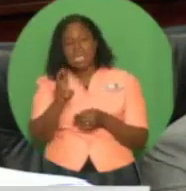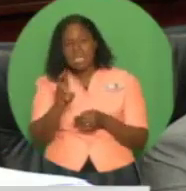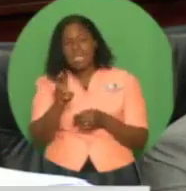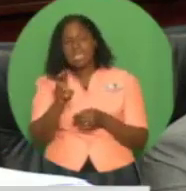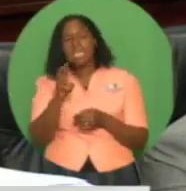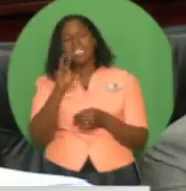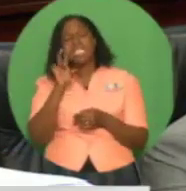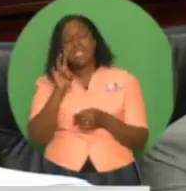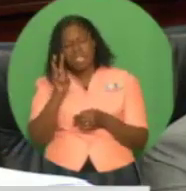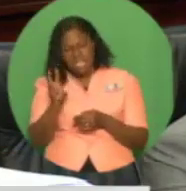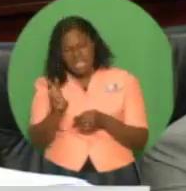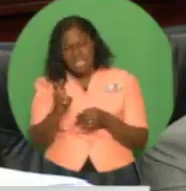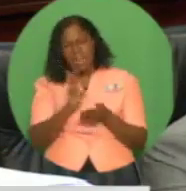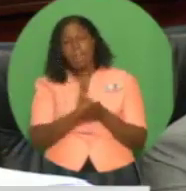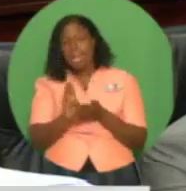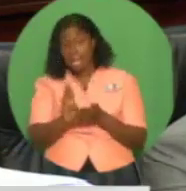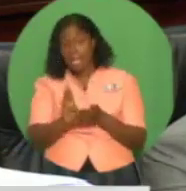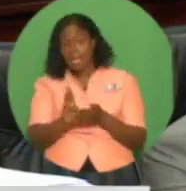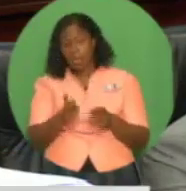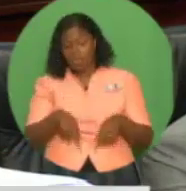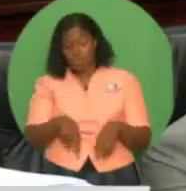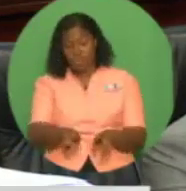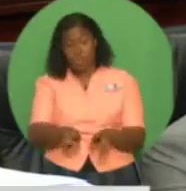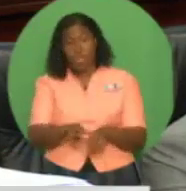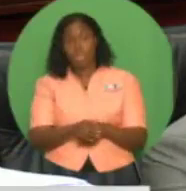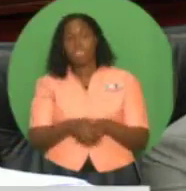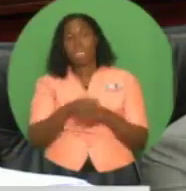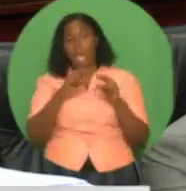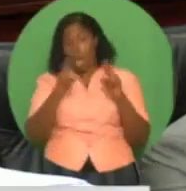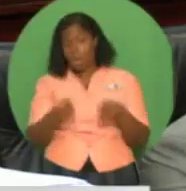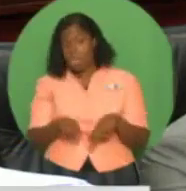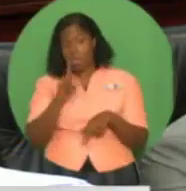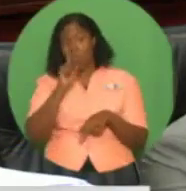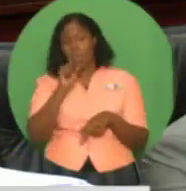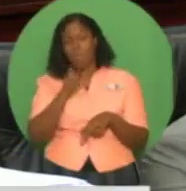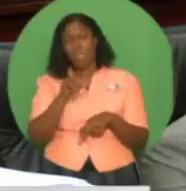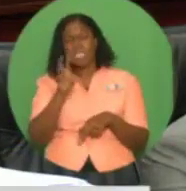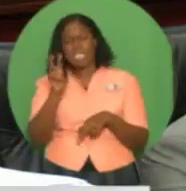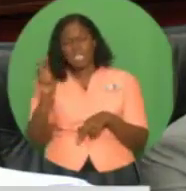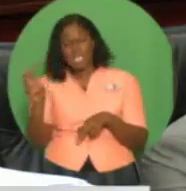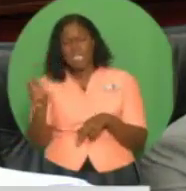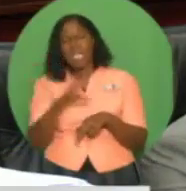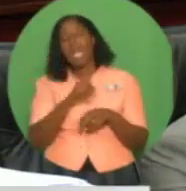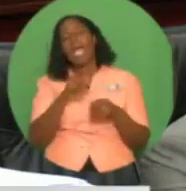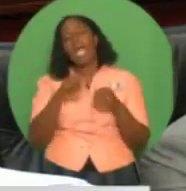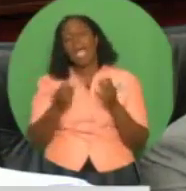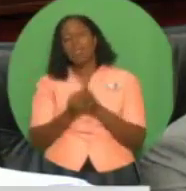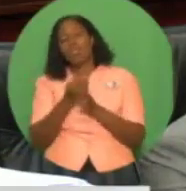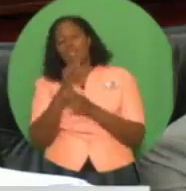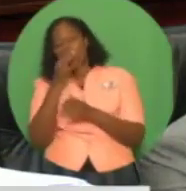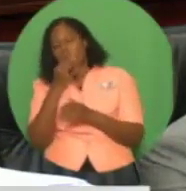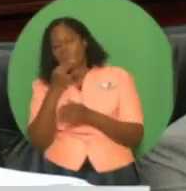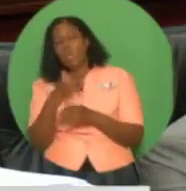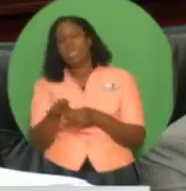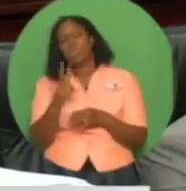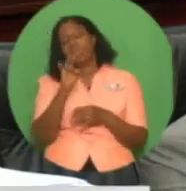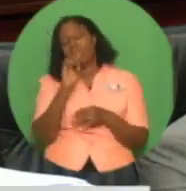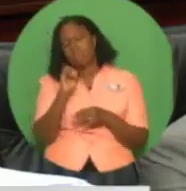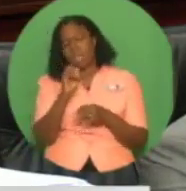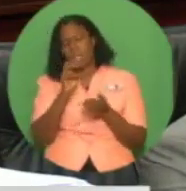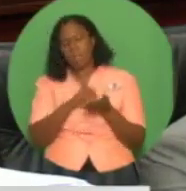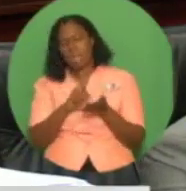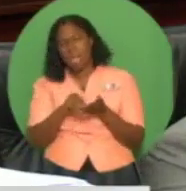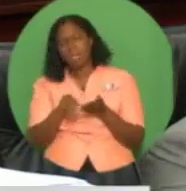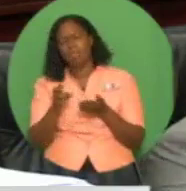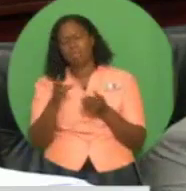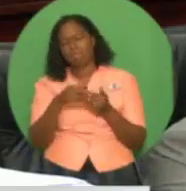Housing, 1.033 billion, and agriculture, 0.78 billion, or $780 million. Madam